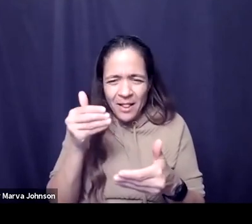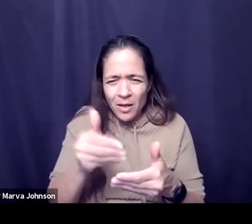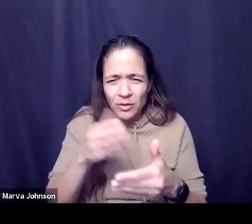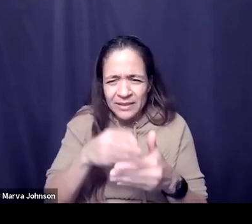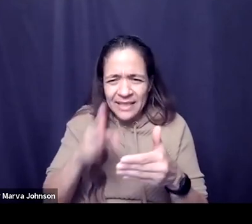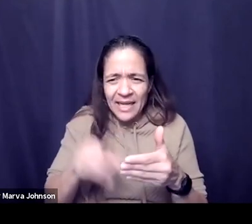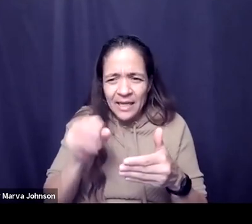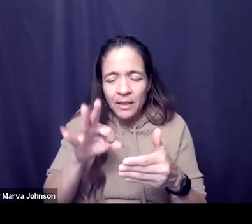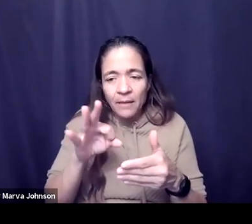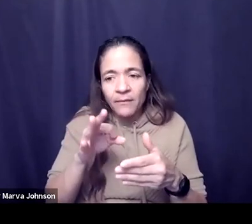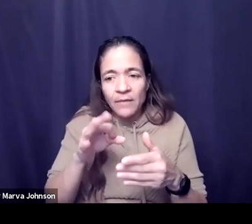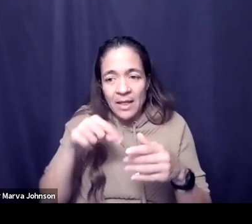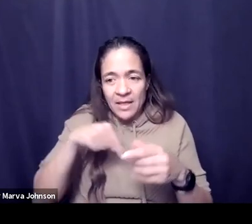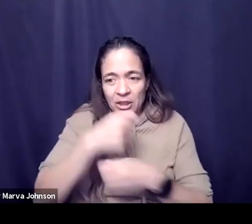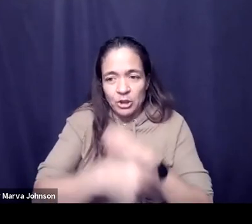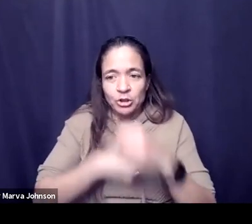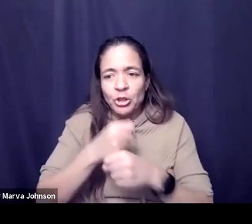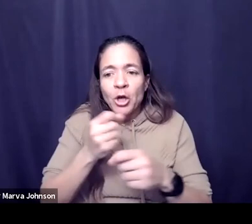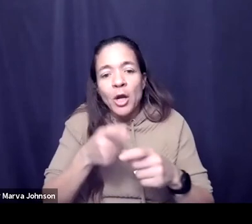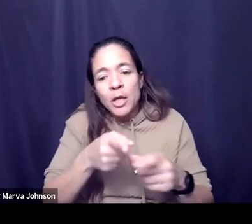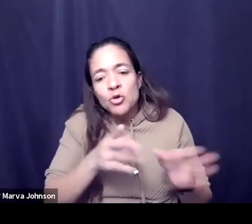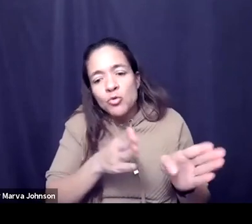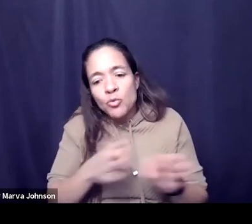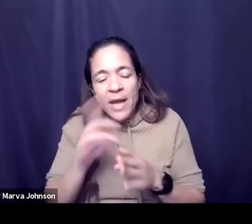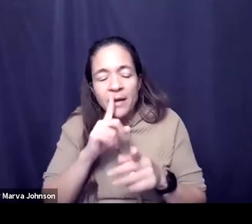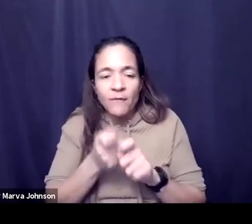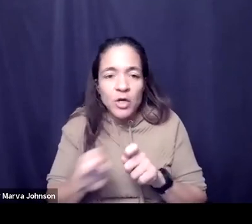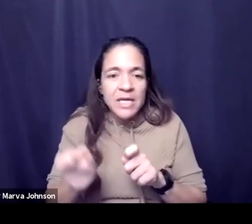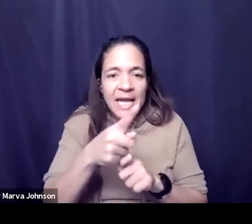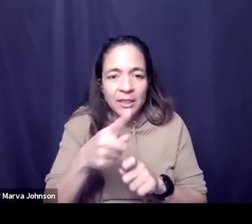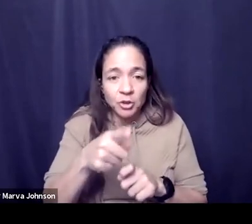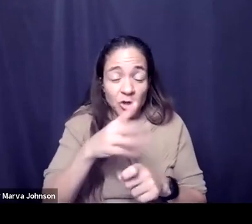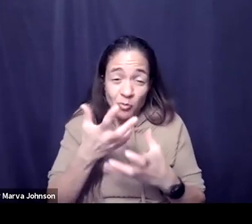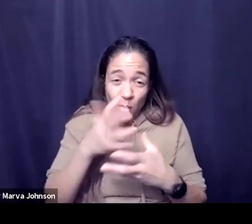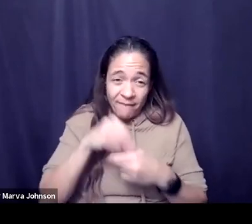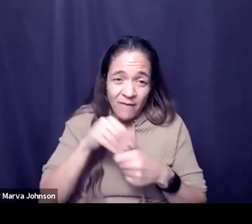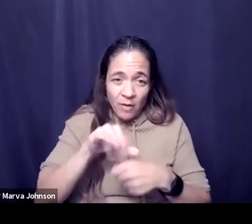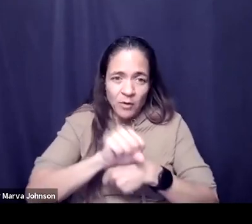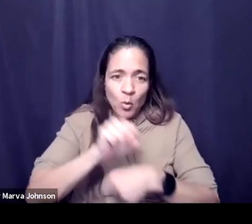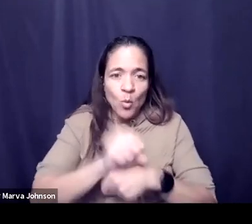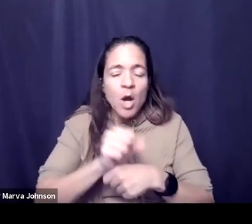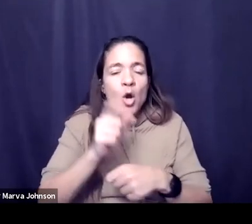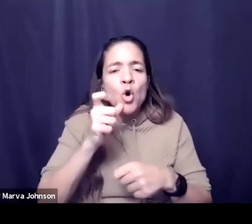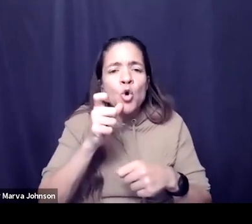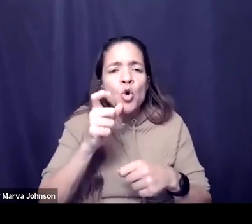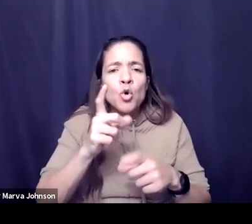year and how you might work differently if this is a way of working that appeals to you who might you look to as models